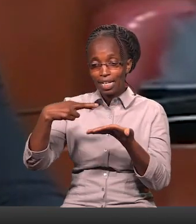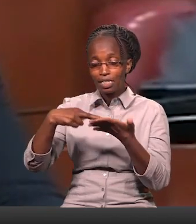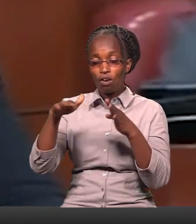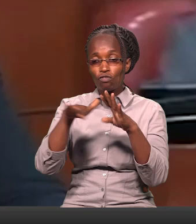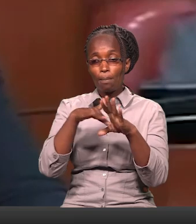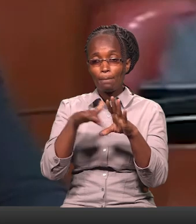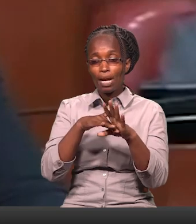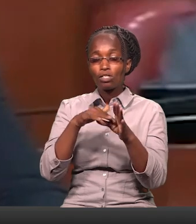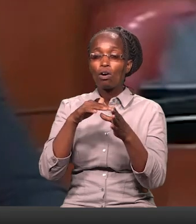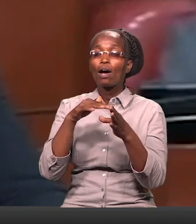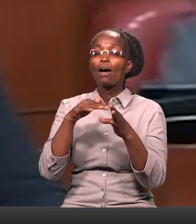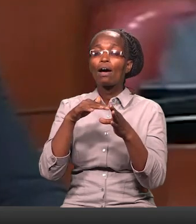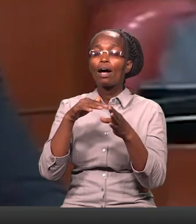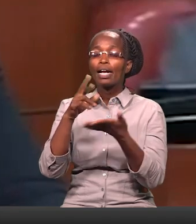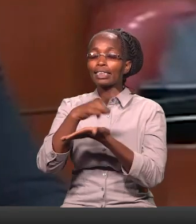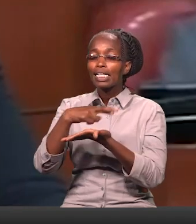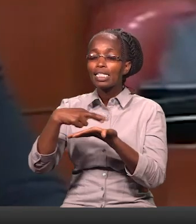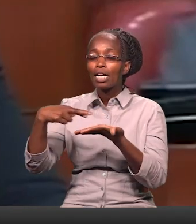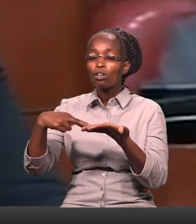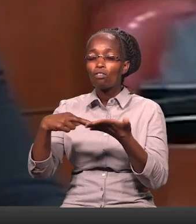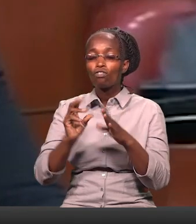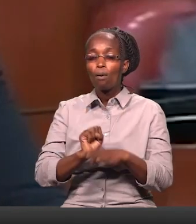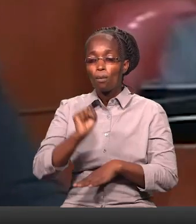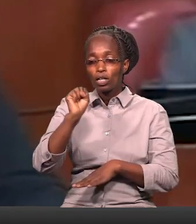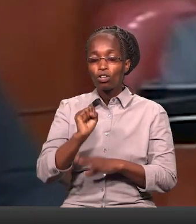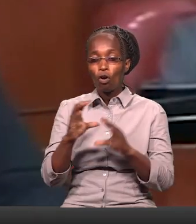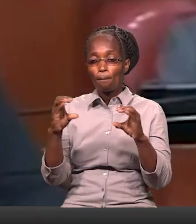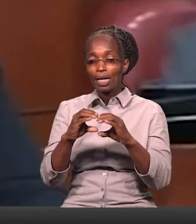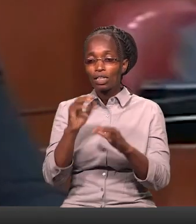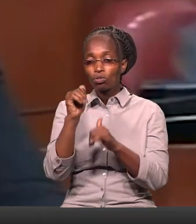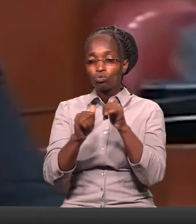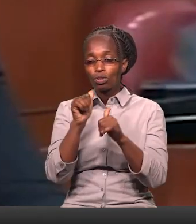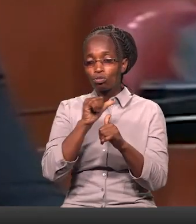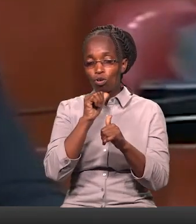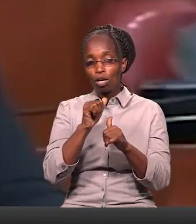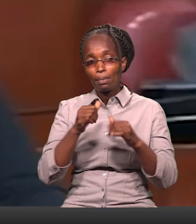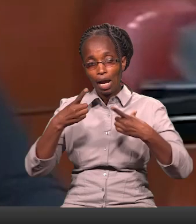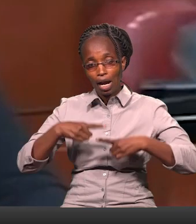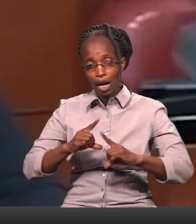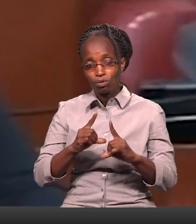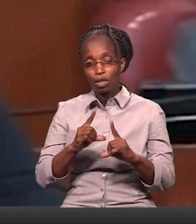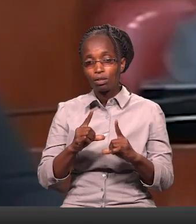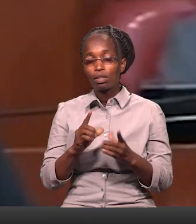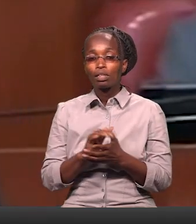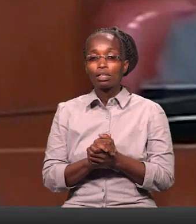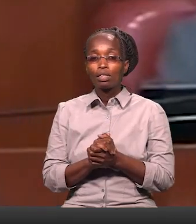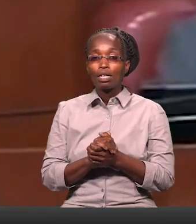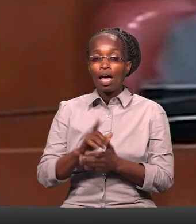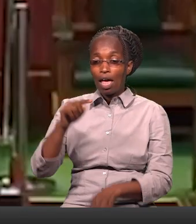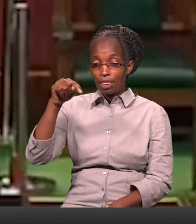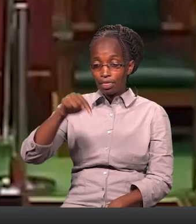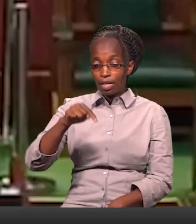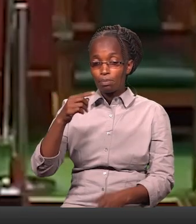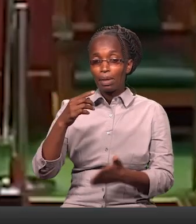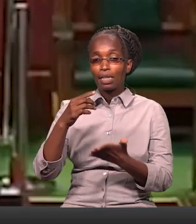register of members of political parties And that will not be allowed Mr. Speaker Mr. Speaker